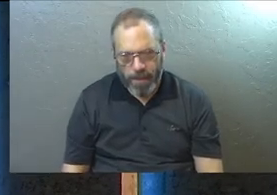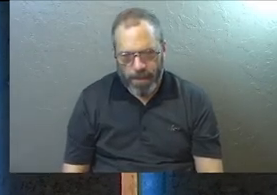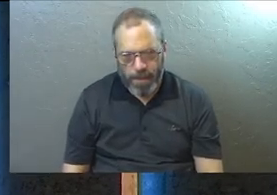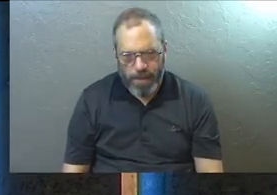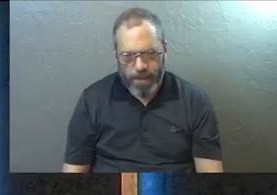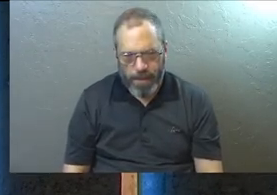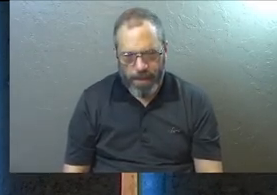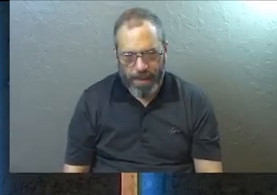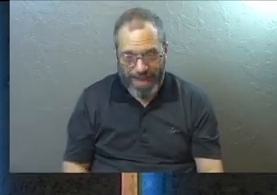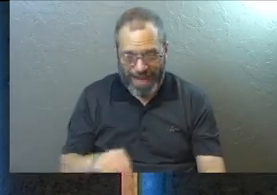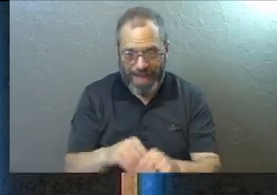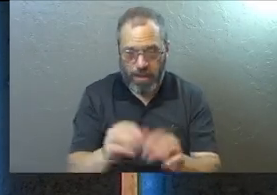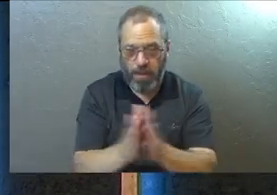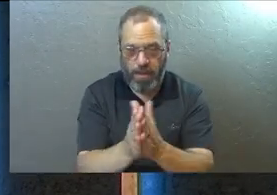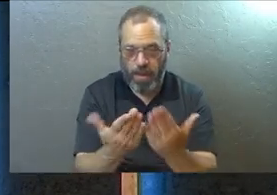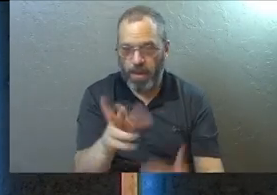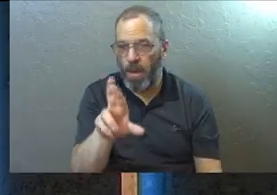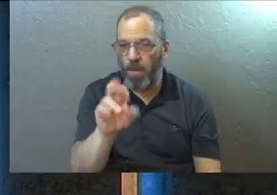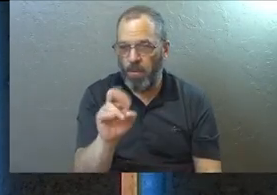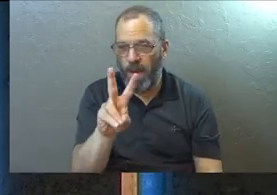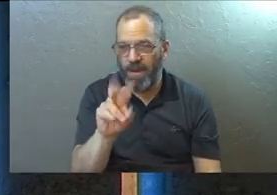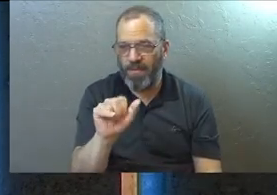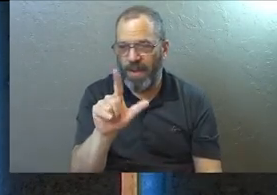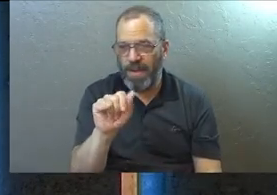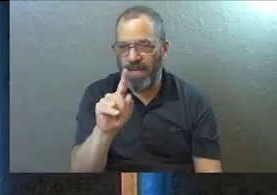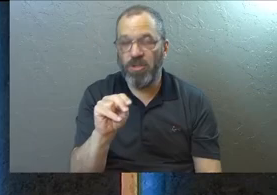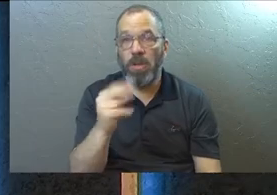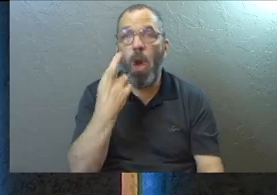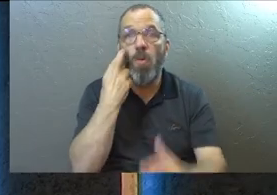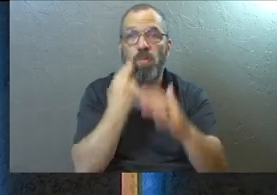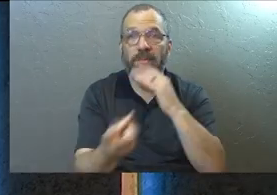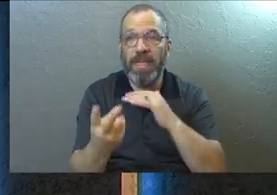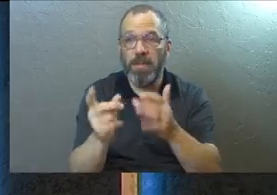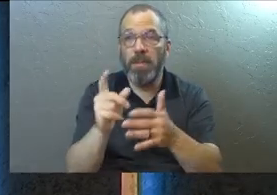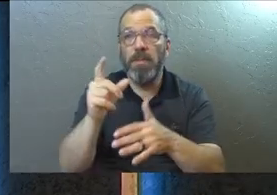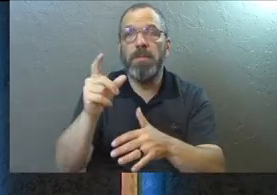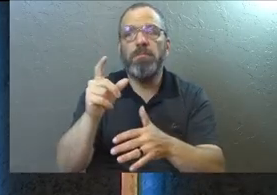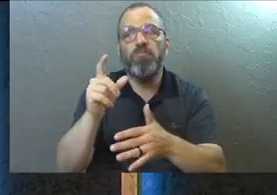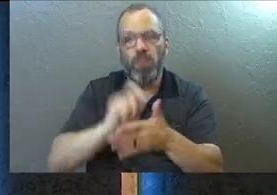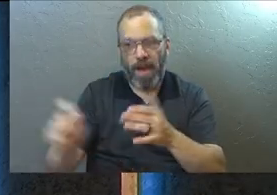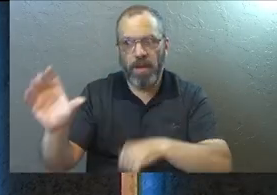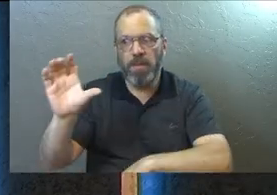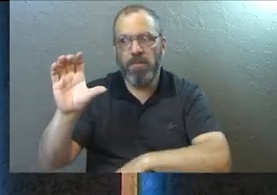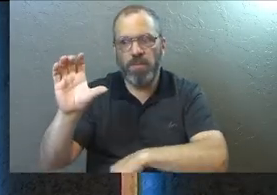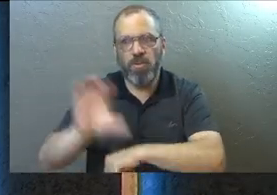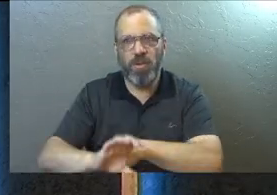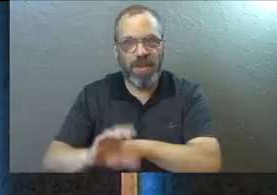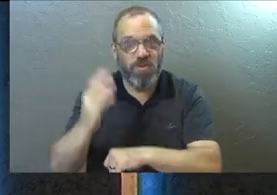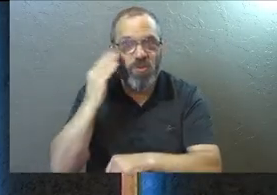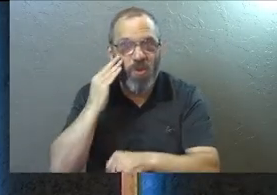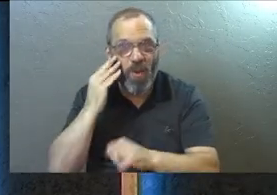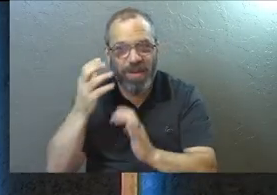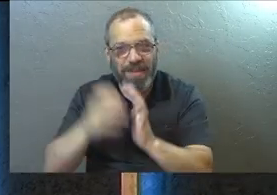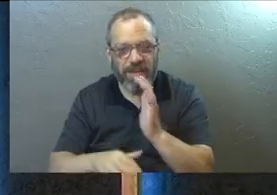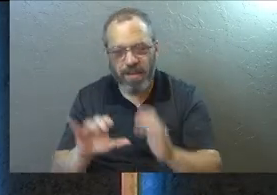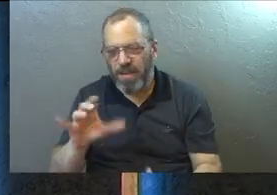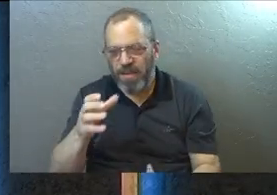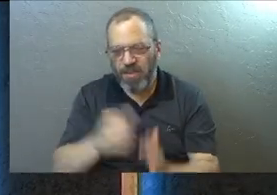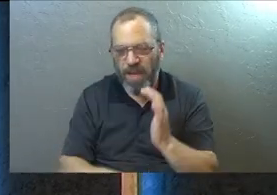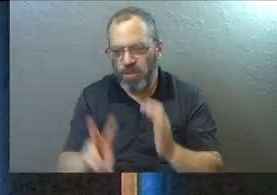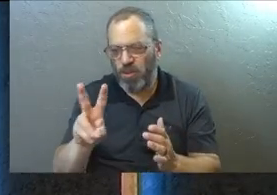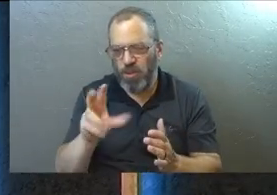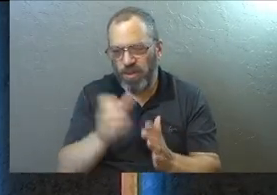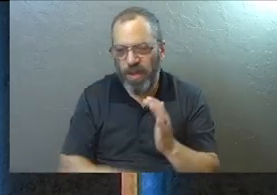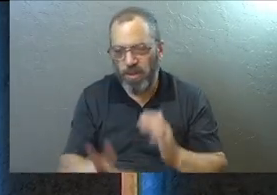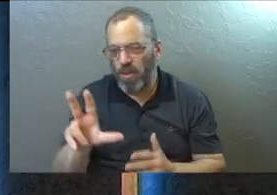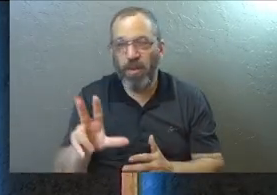There's a spot in the book of Revelation where Jesus is writing a letter to a church. And he actually, if you know that section of scripture, it's chapter two